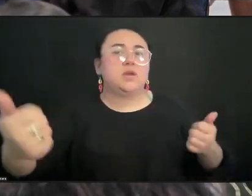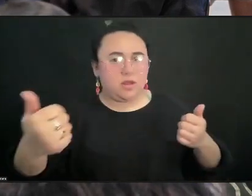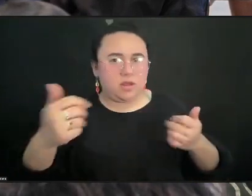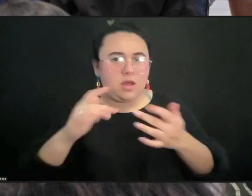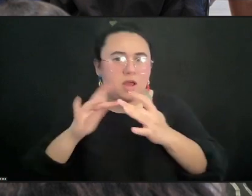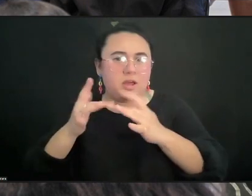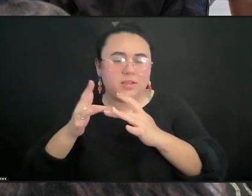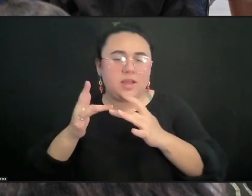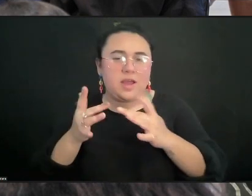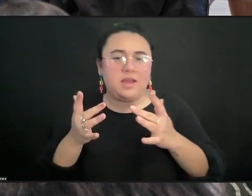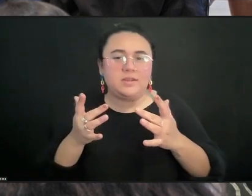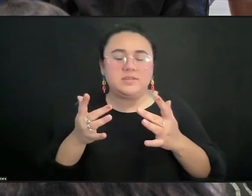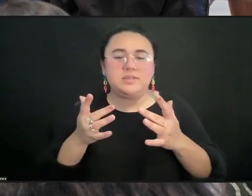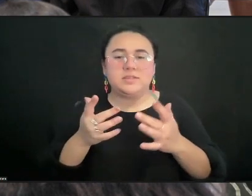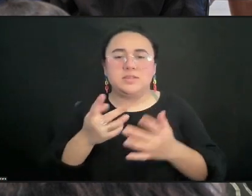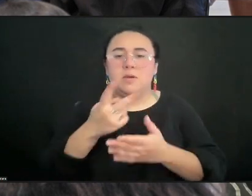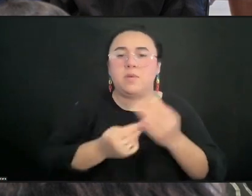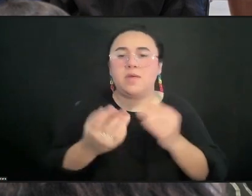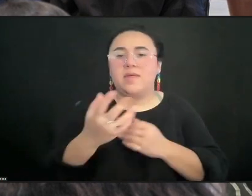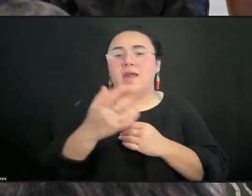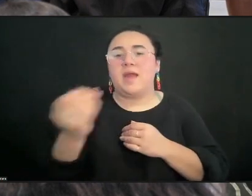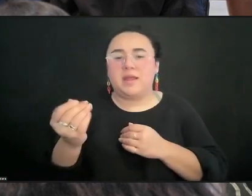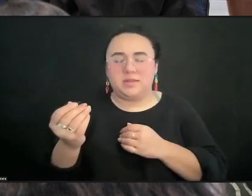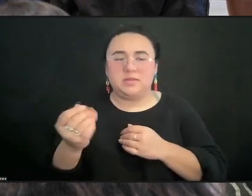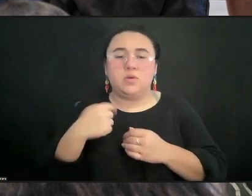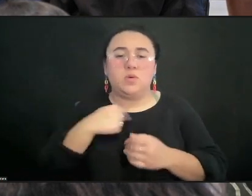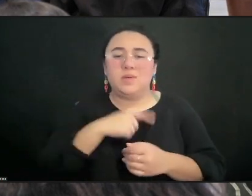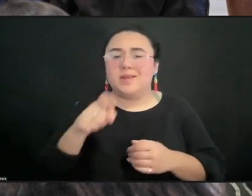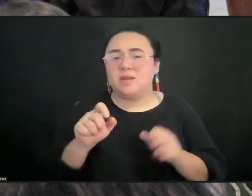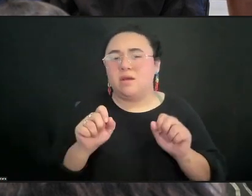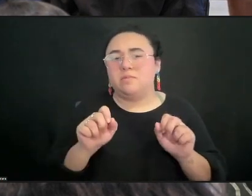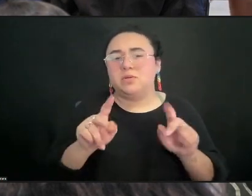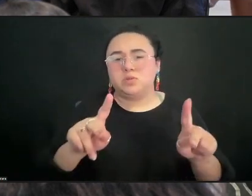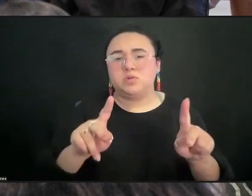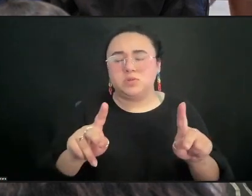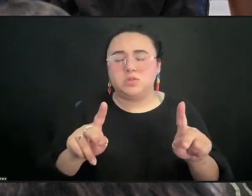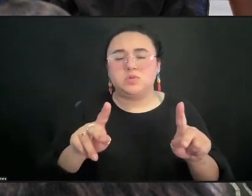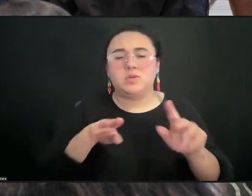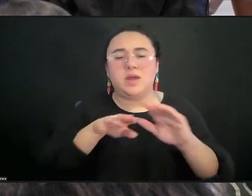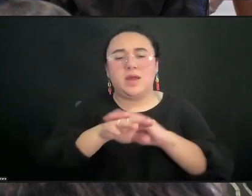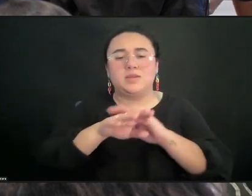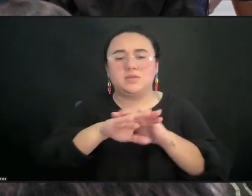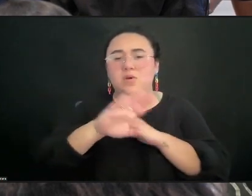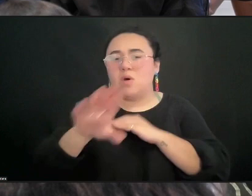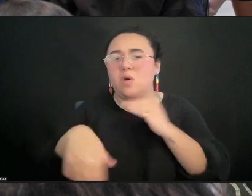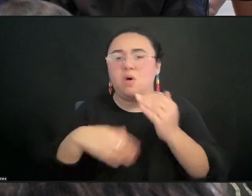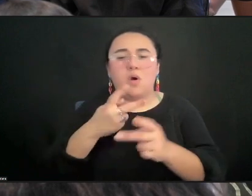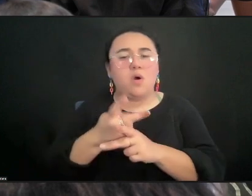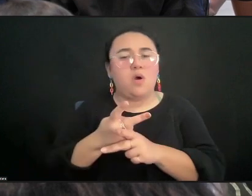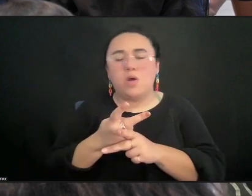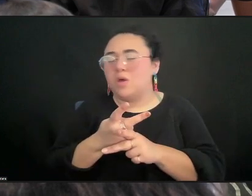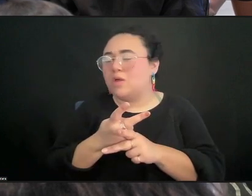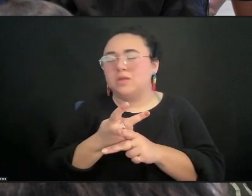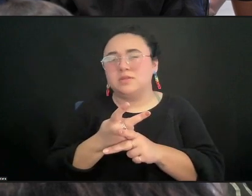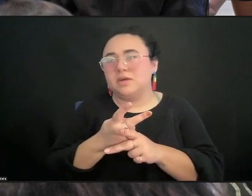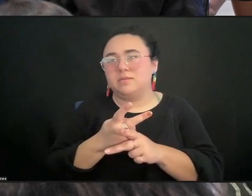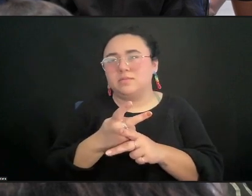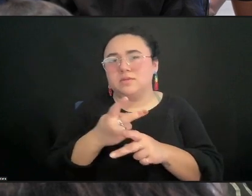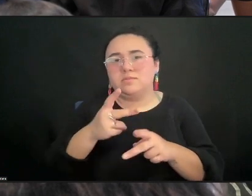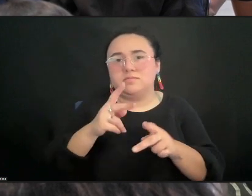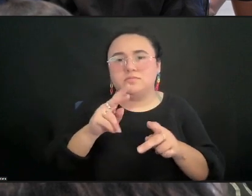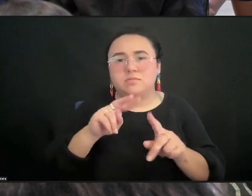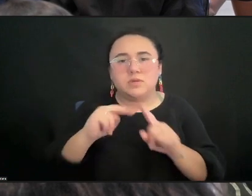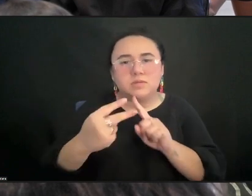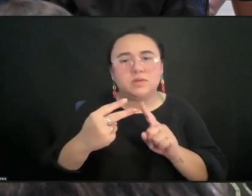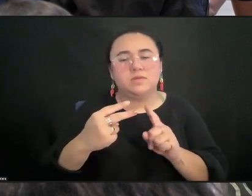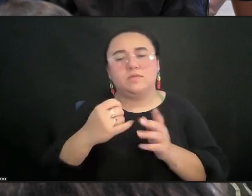to be able to actually access all kinds of perspectives and forms by artists. And I go back to Rika,